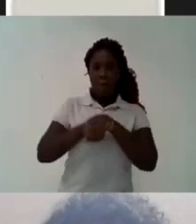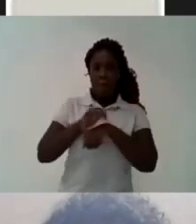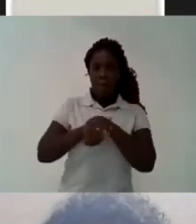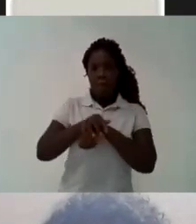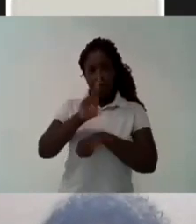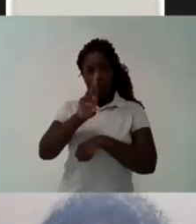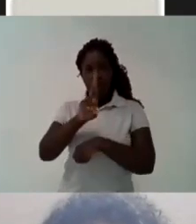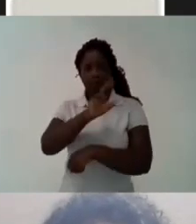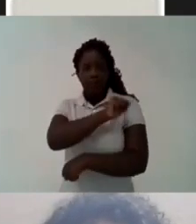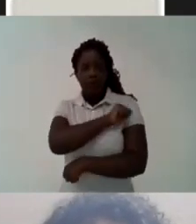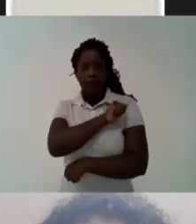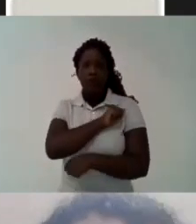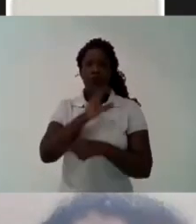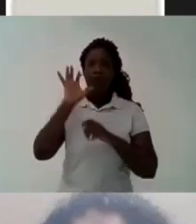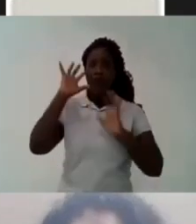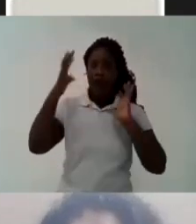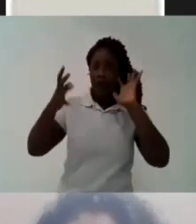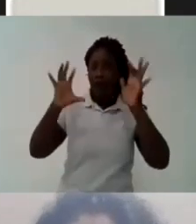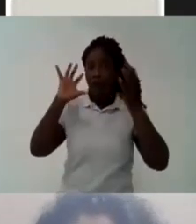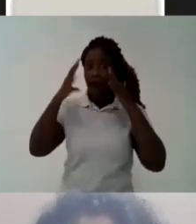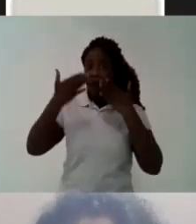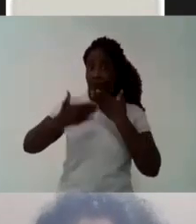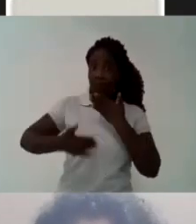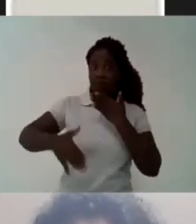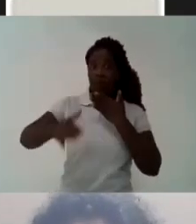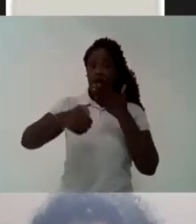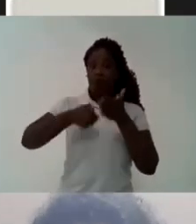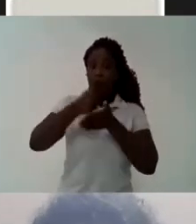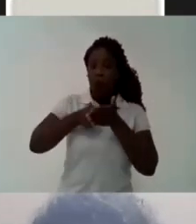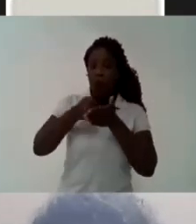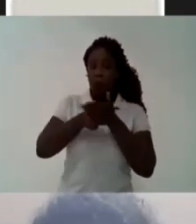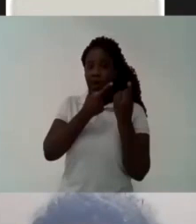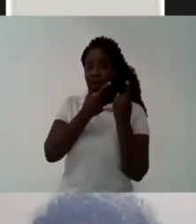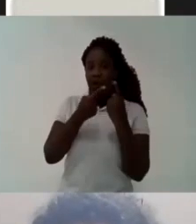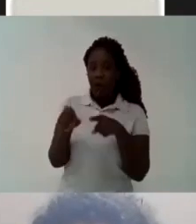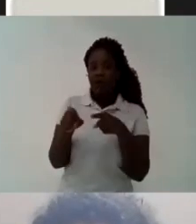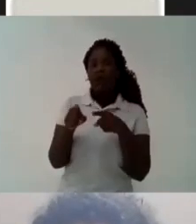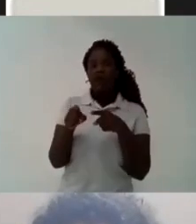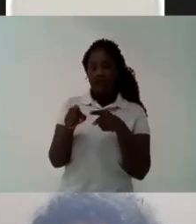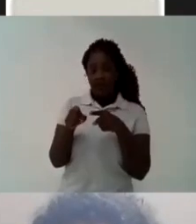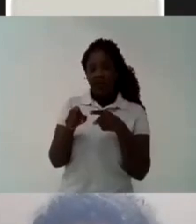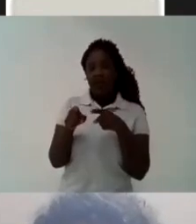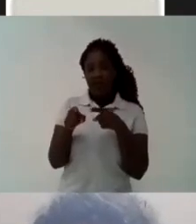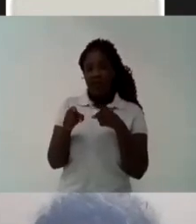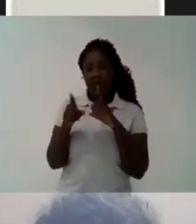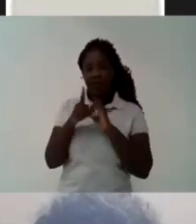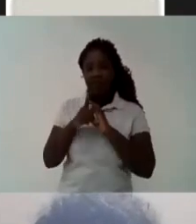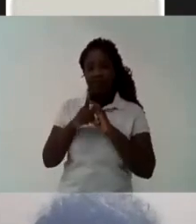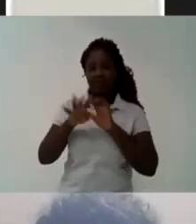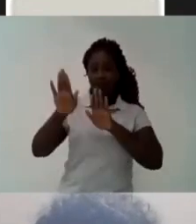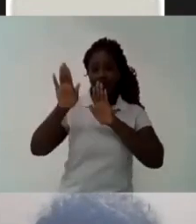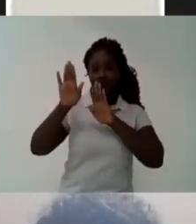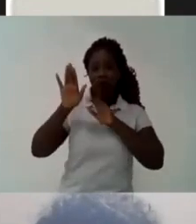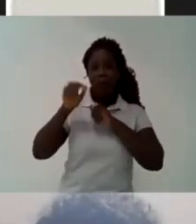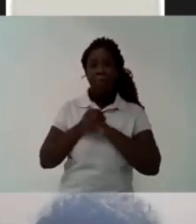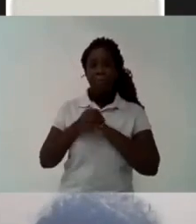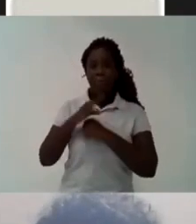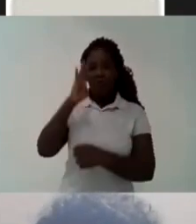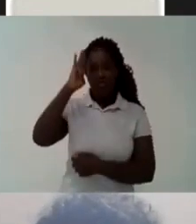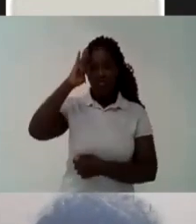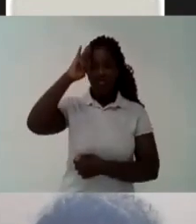UNB It was founded 84 years ago